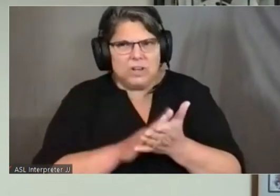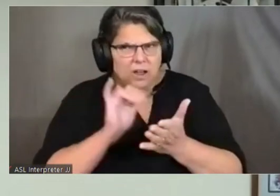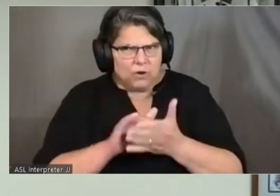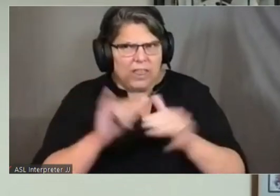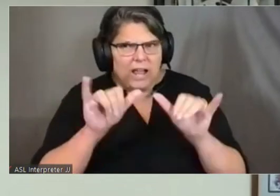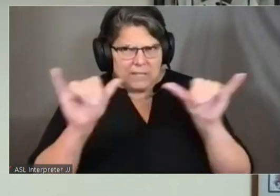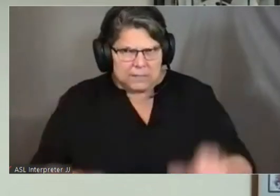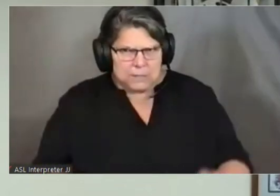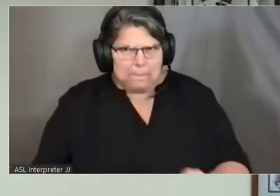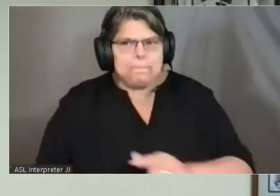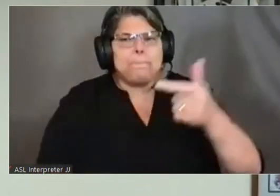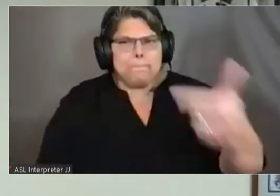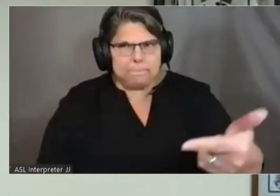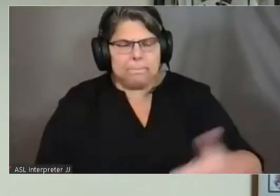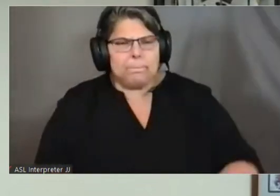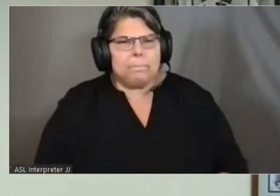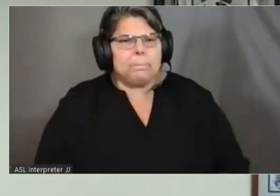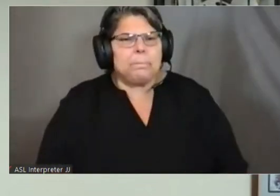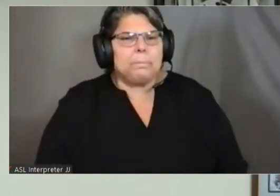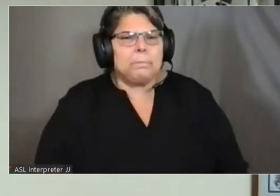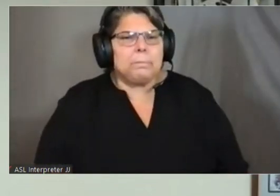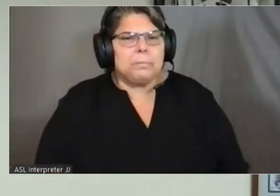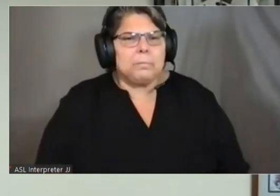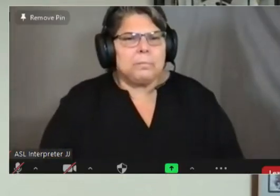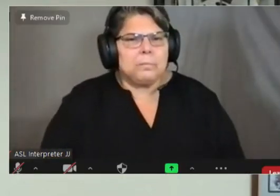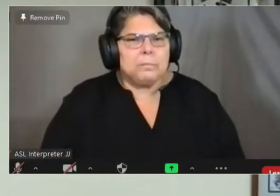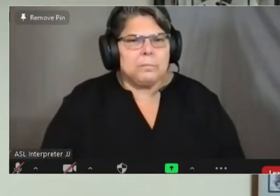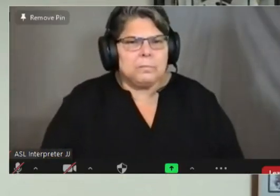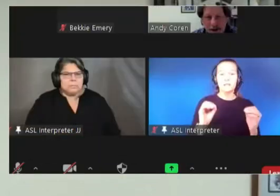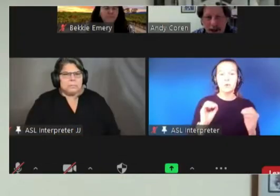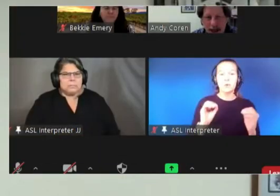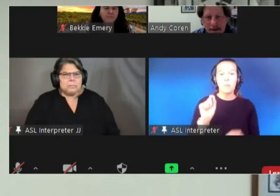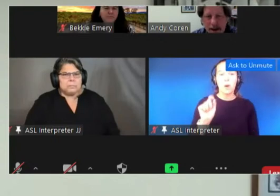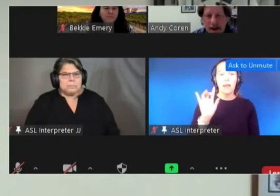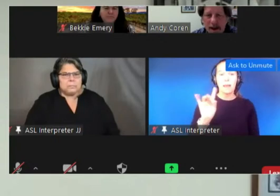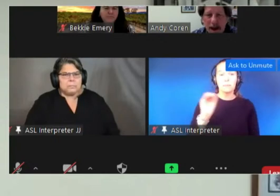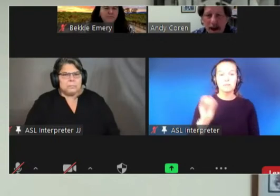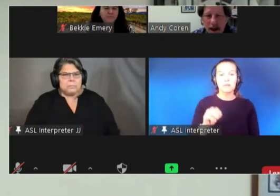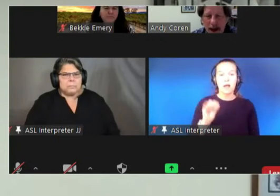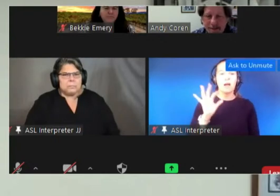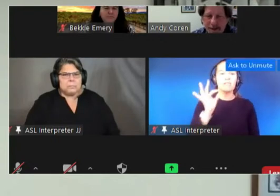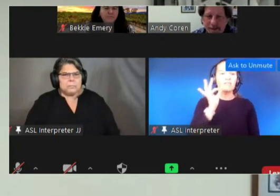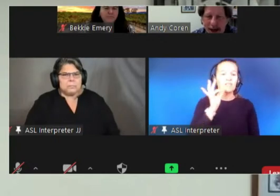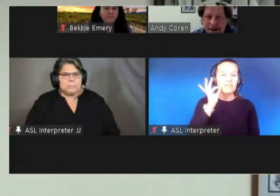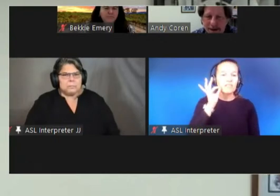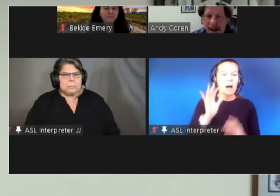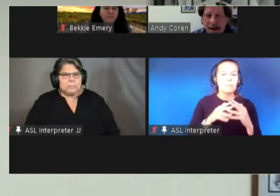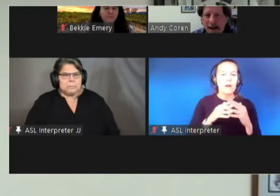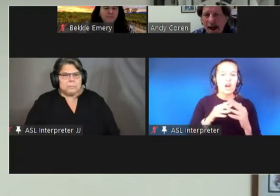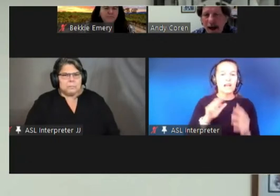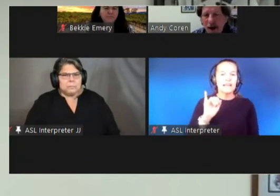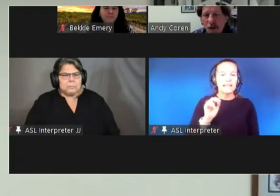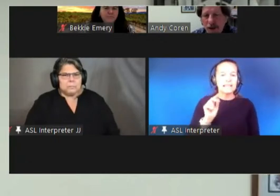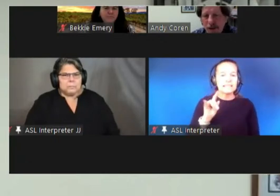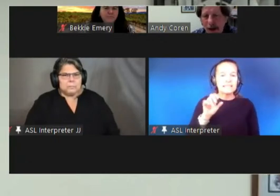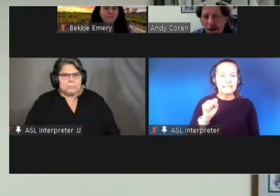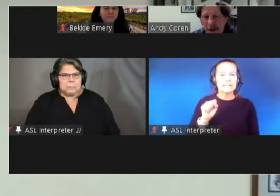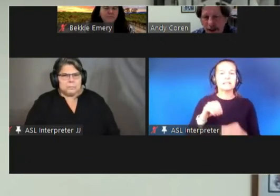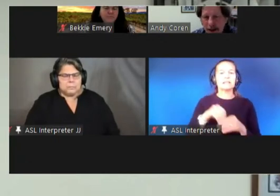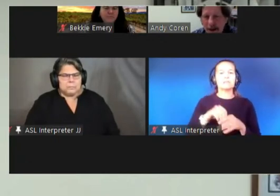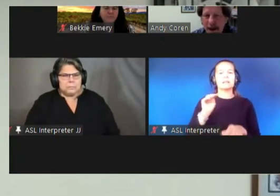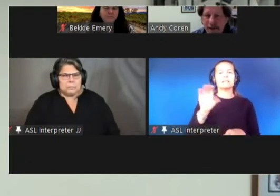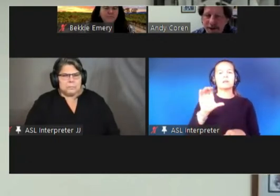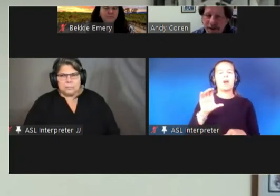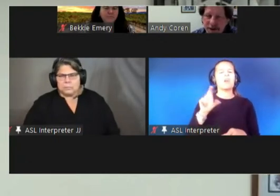0.8% of American Indians in Mendocino County has been vaccinated according to